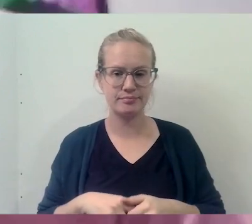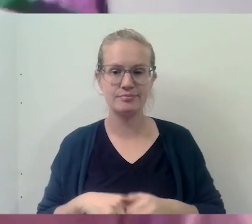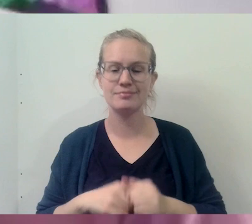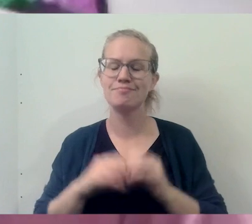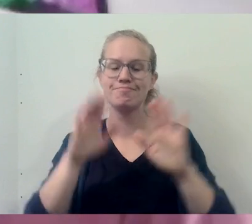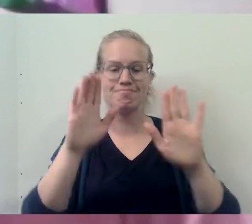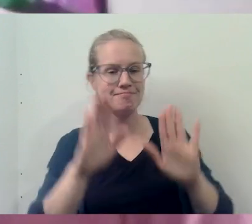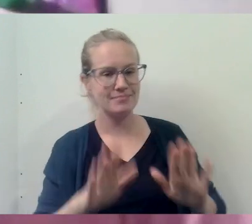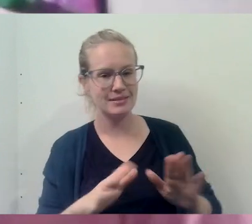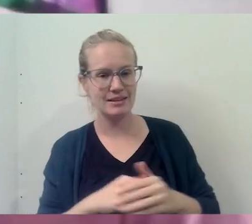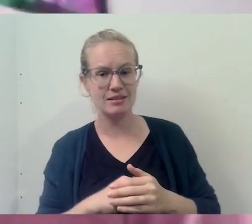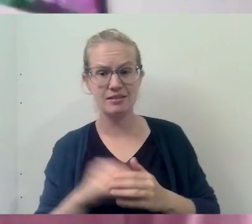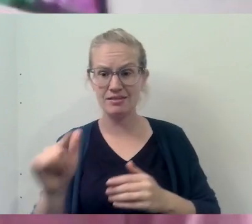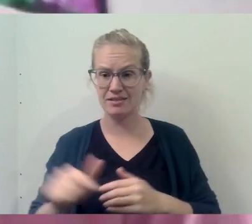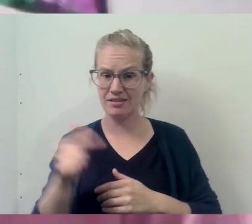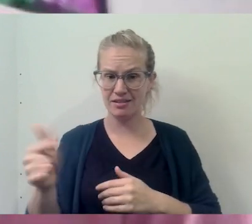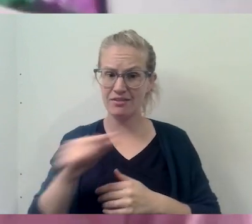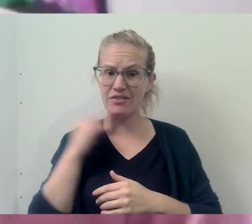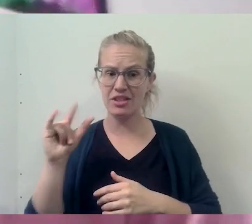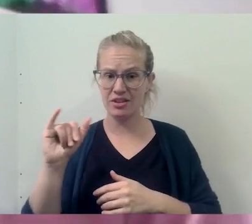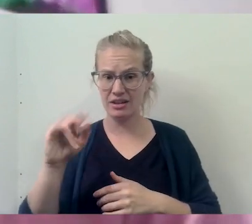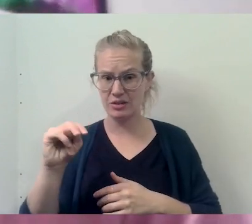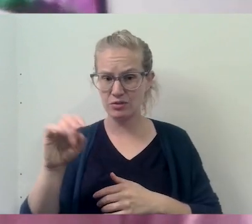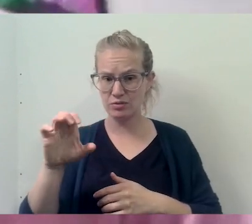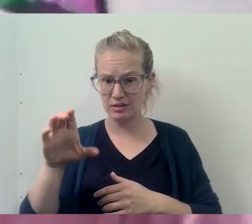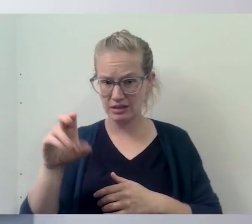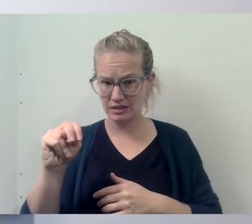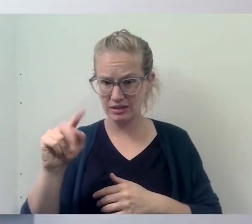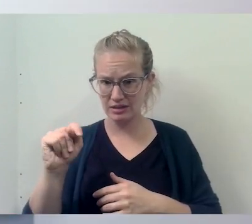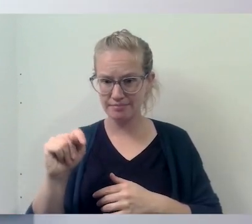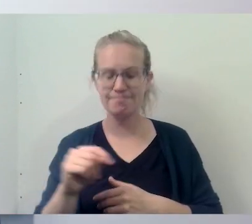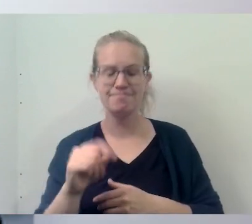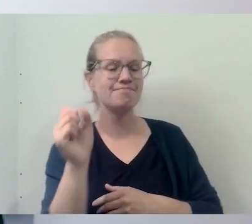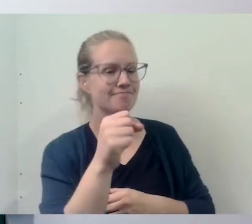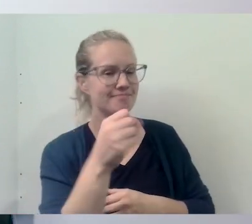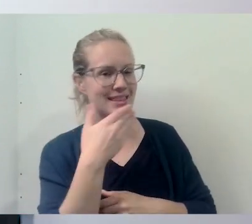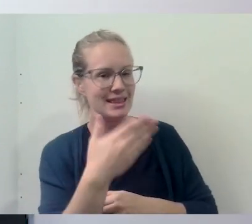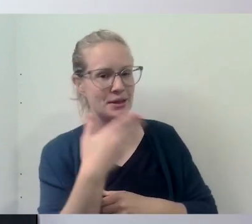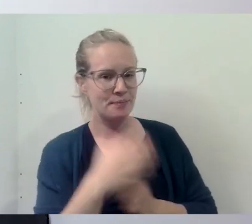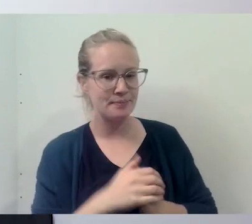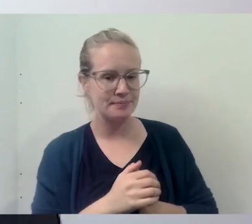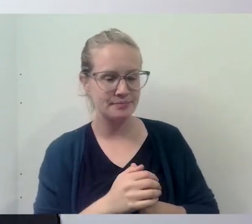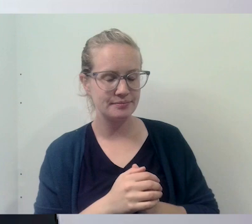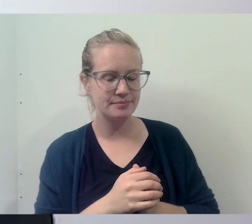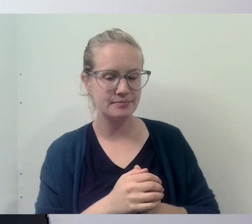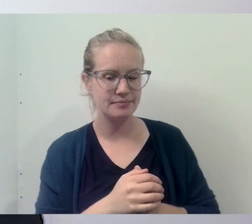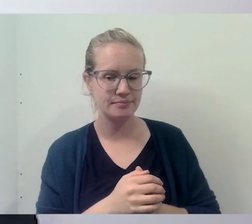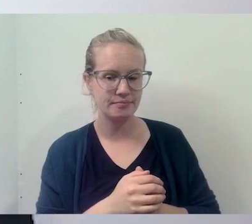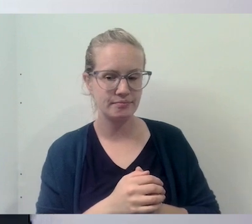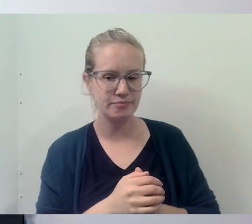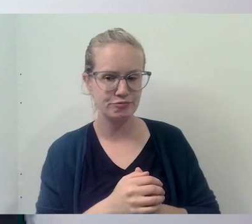Excellent. And, uh, how about you, Father Innocent? Yes. Um, thank you, Anthony.